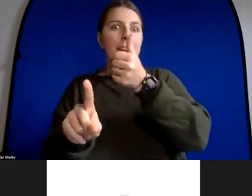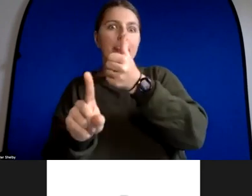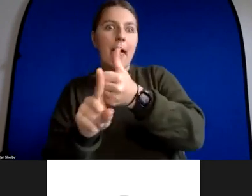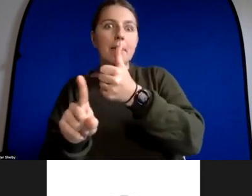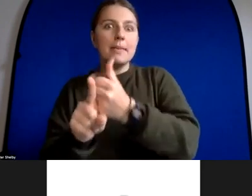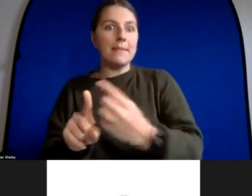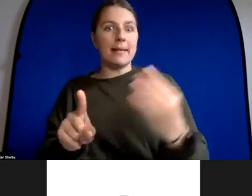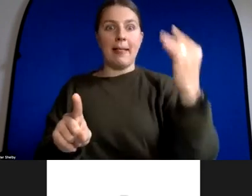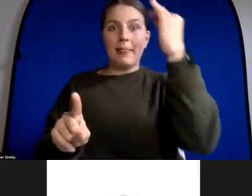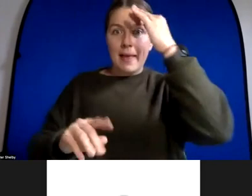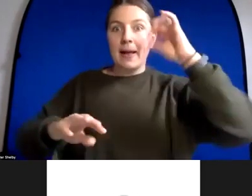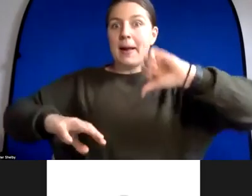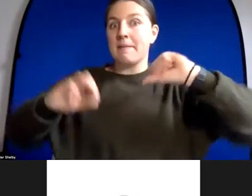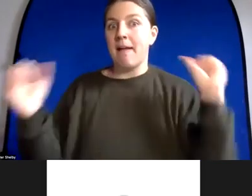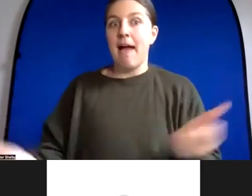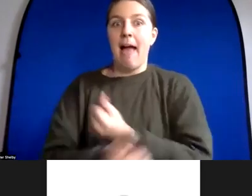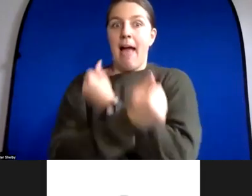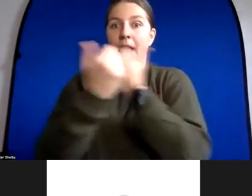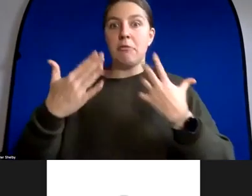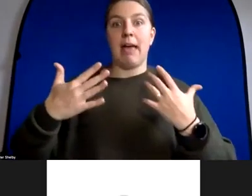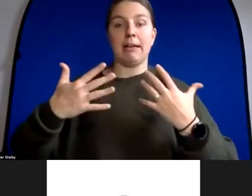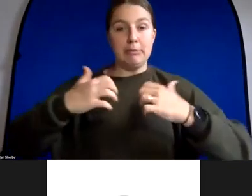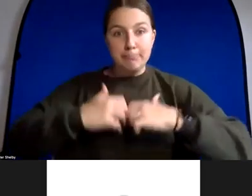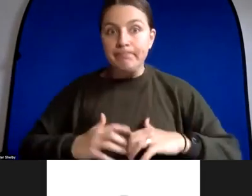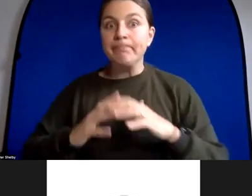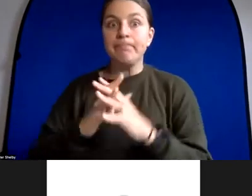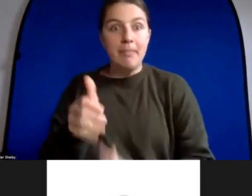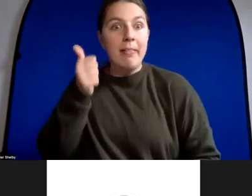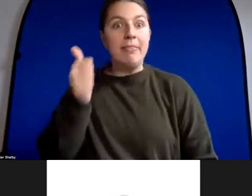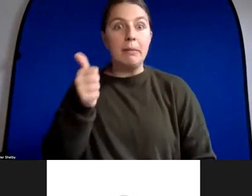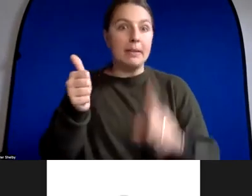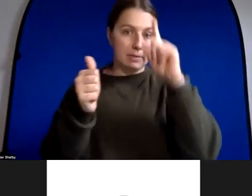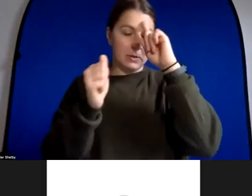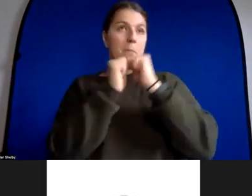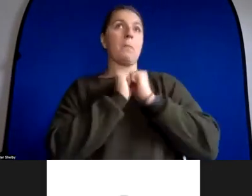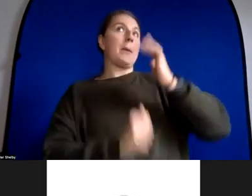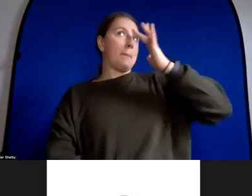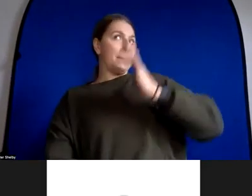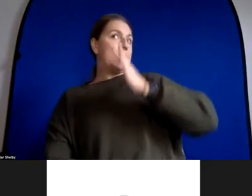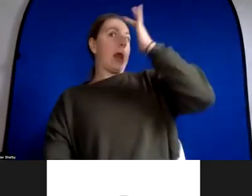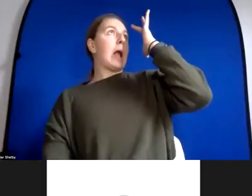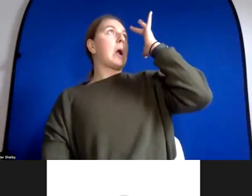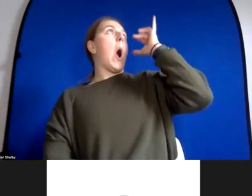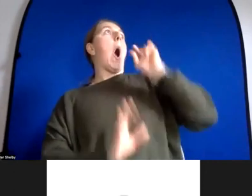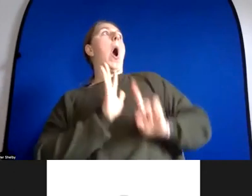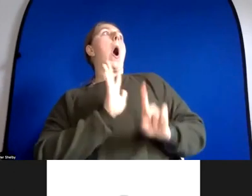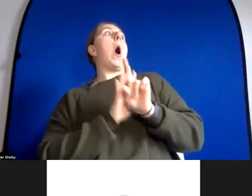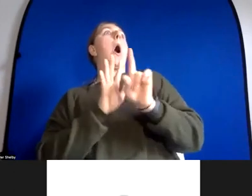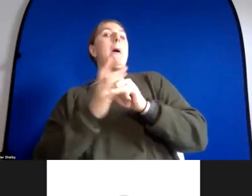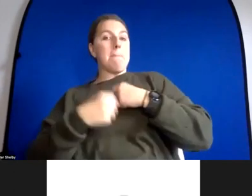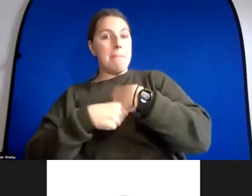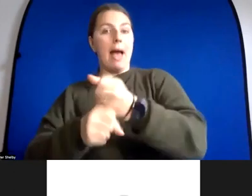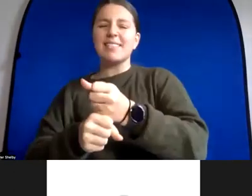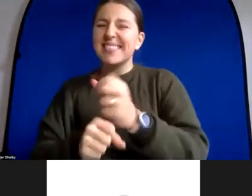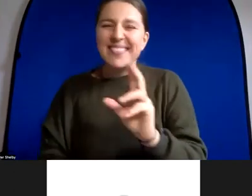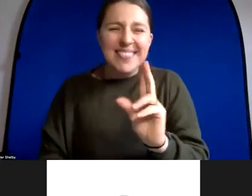it's not like they have a completely blank brain and then they suddenly start making things that's not how it works right